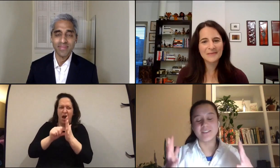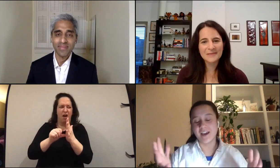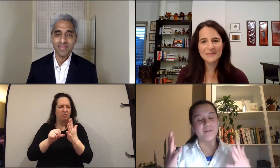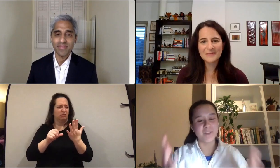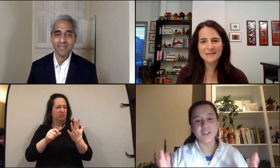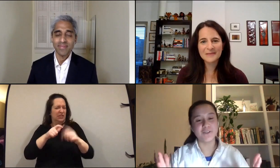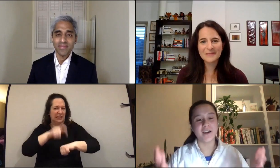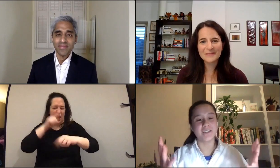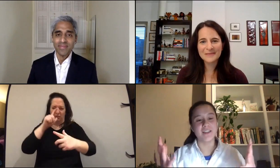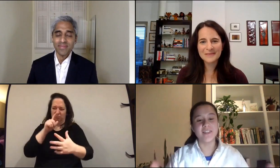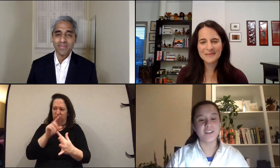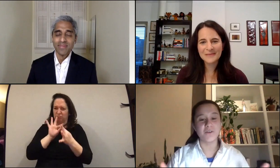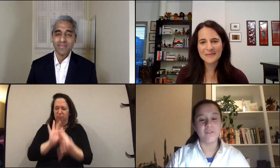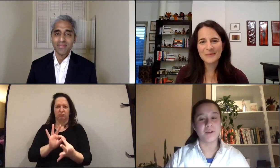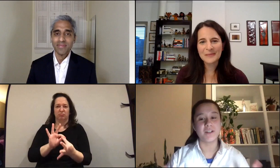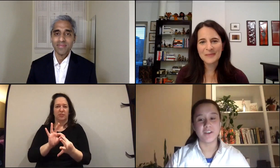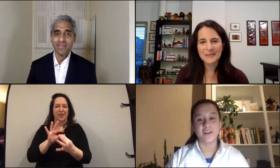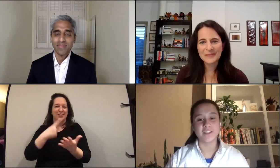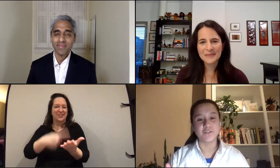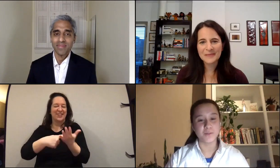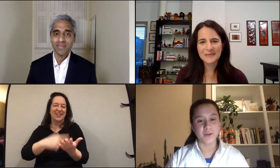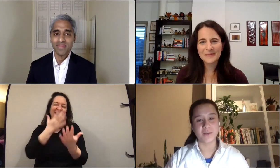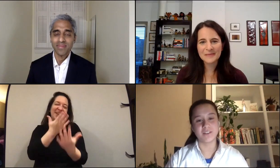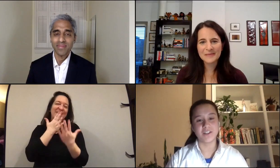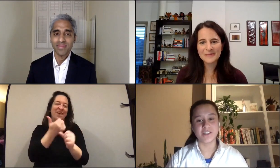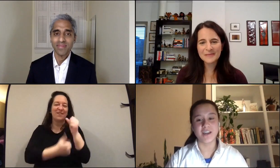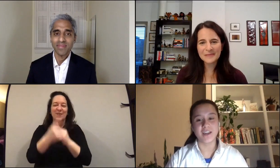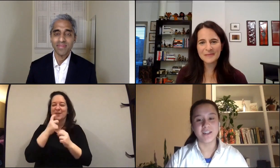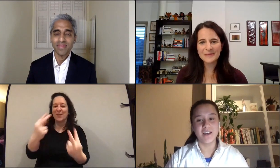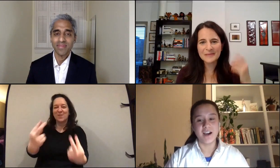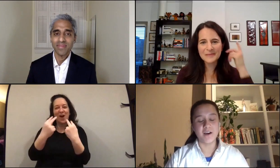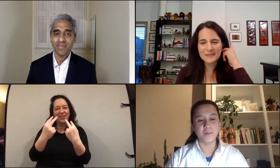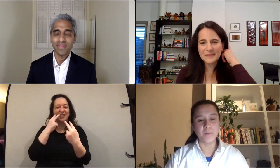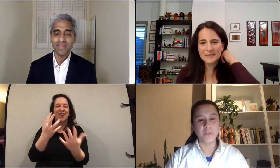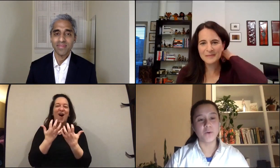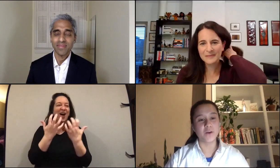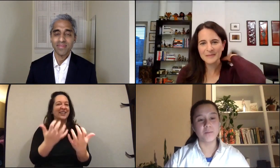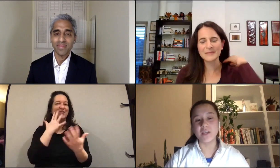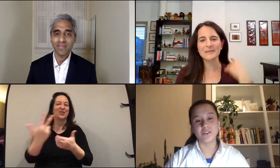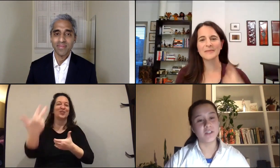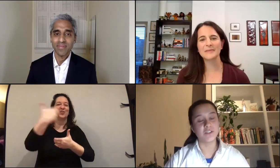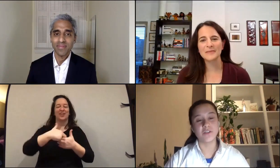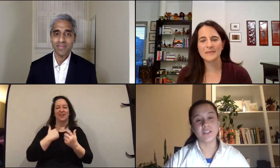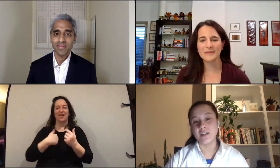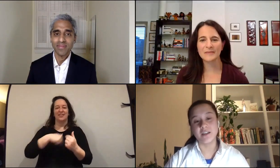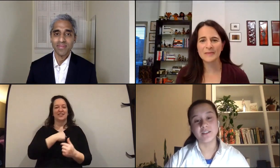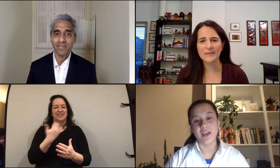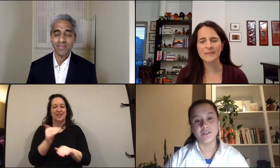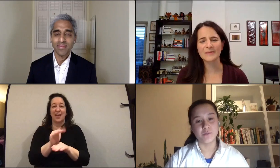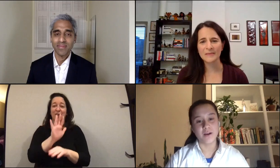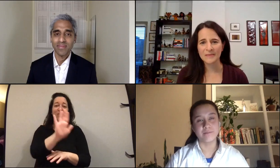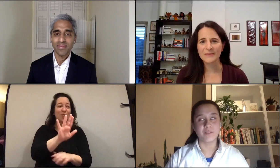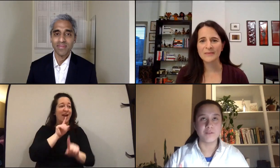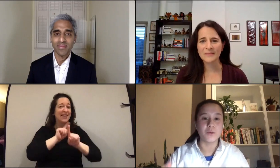they yeah thank you guys and thank you everybody in the audience for being with us here tonight um your patronage your attendance